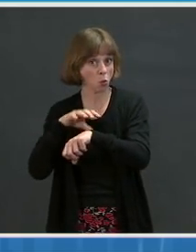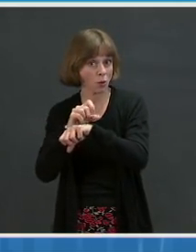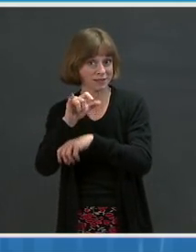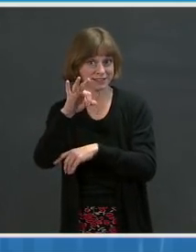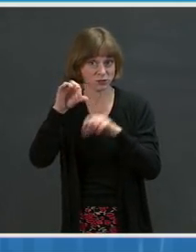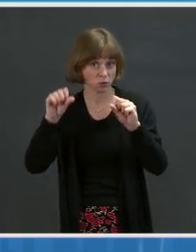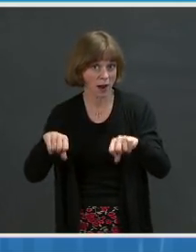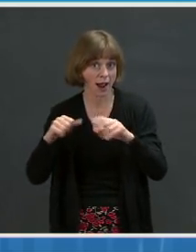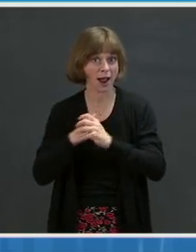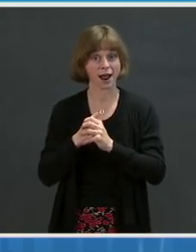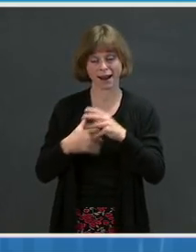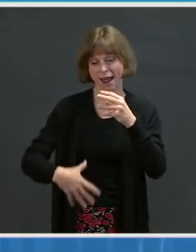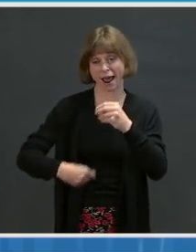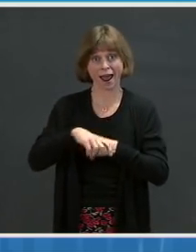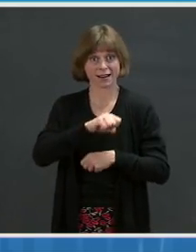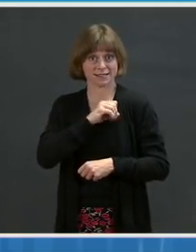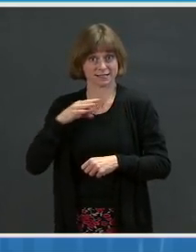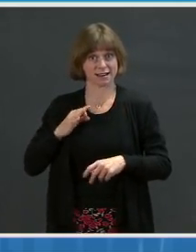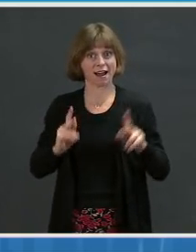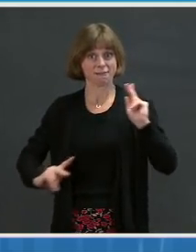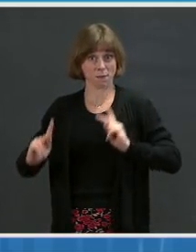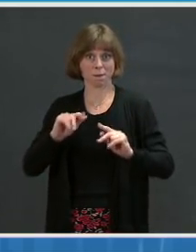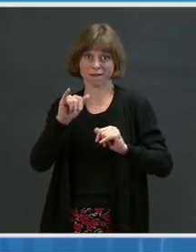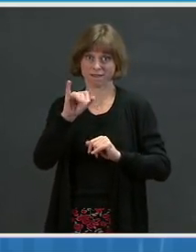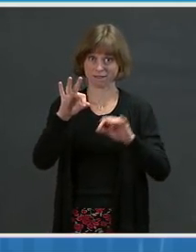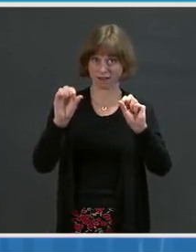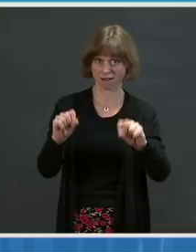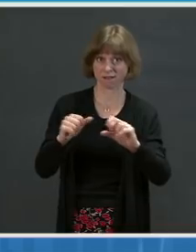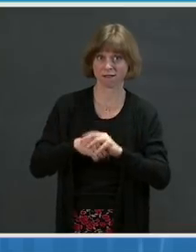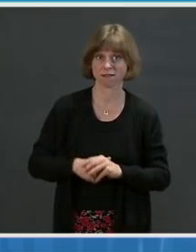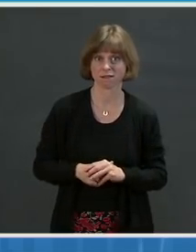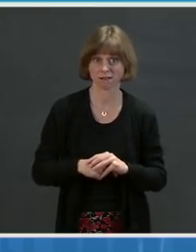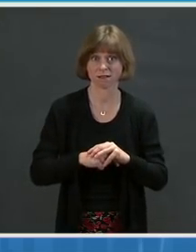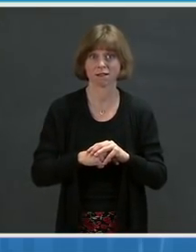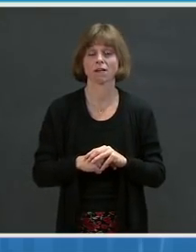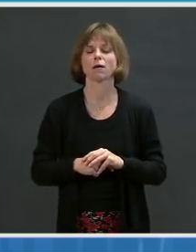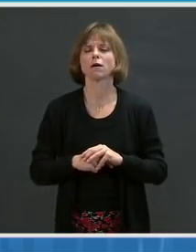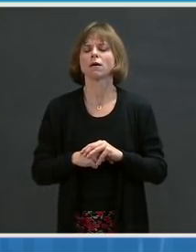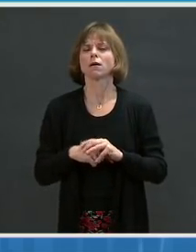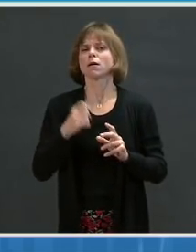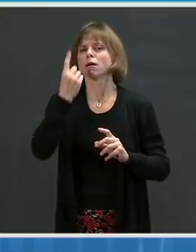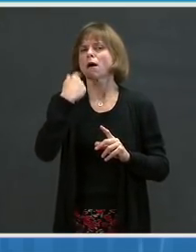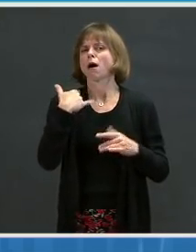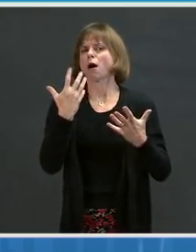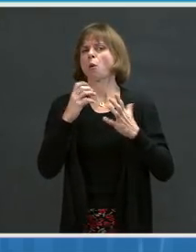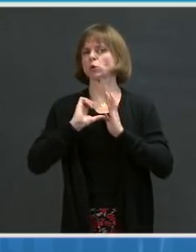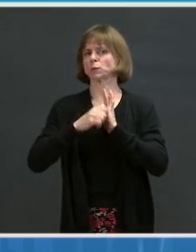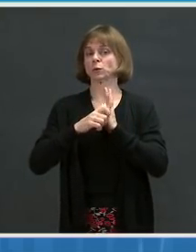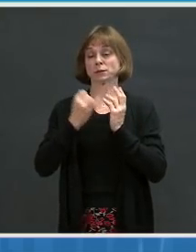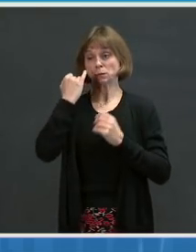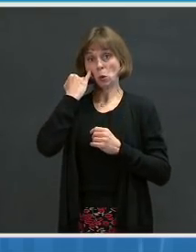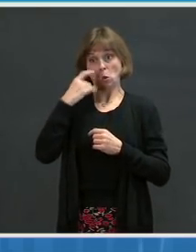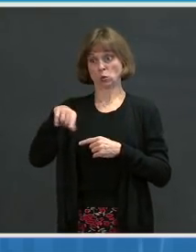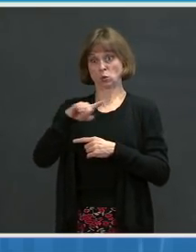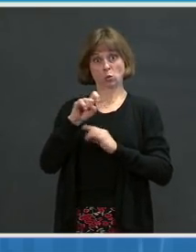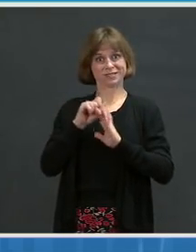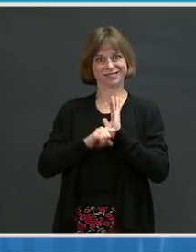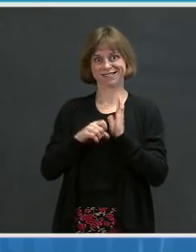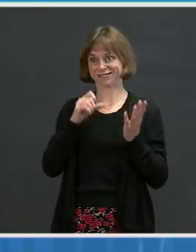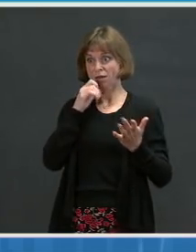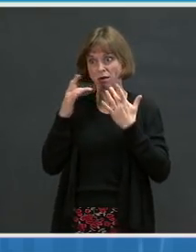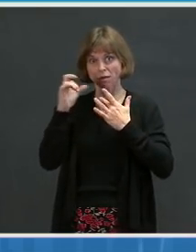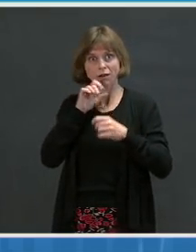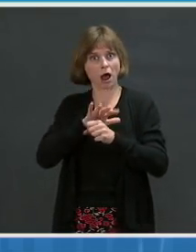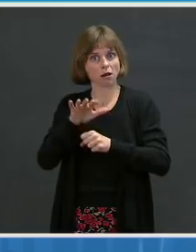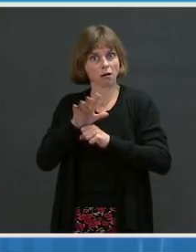having more staff on hand. On this point, I want to stress that if states do not have the staff to work around the clock and on